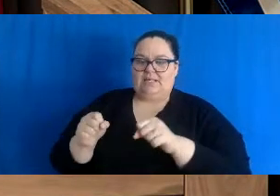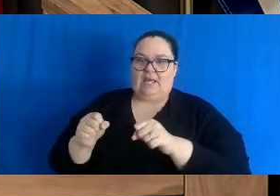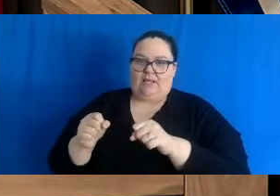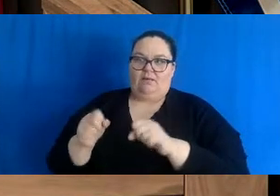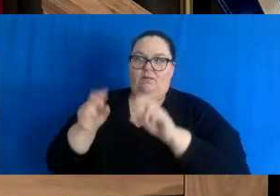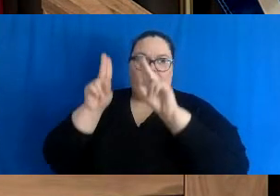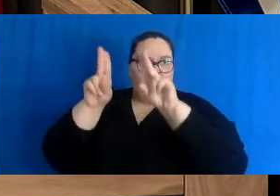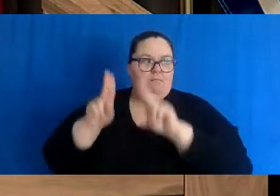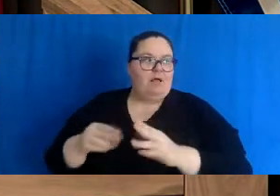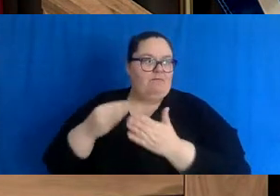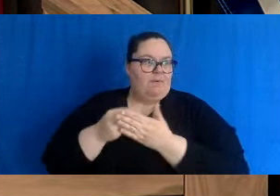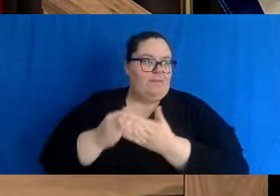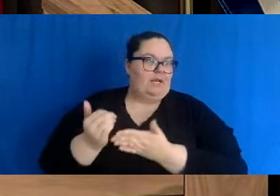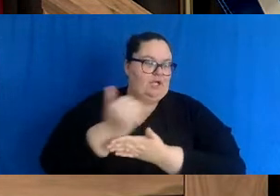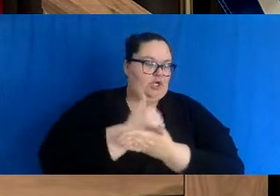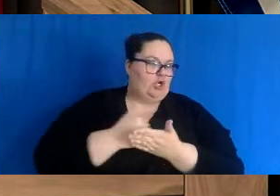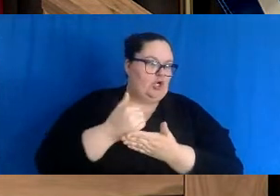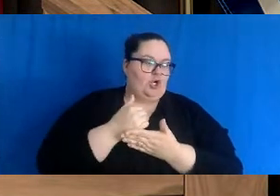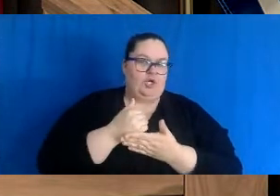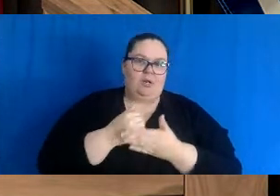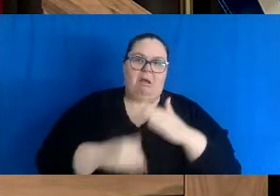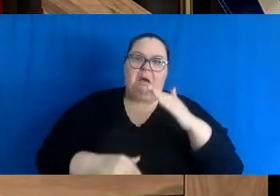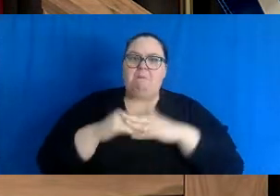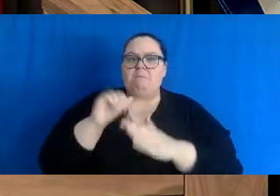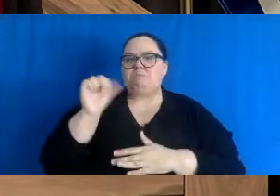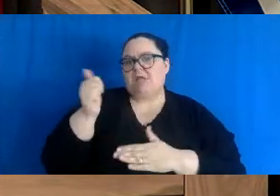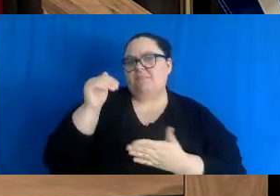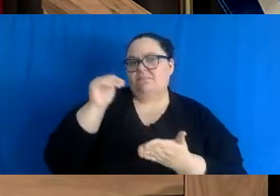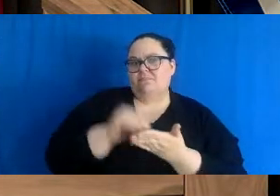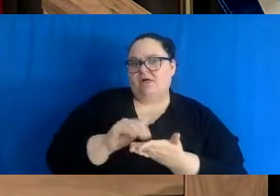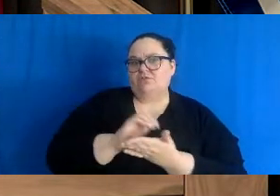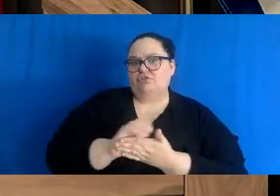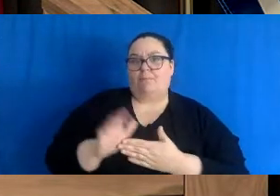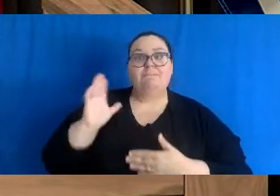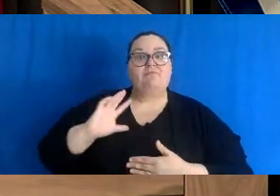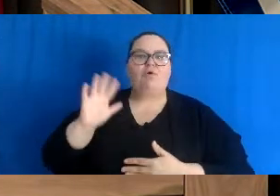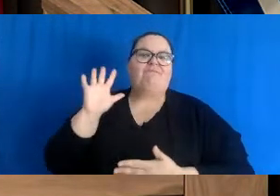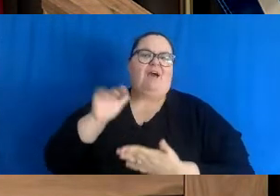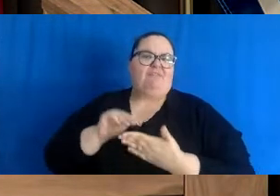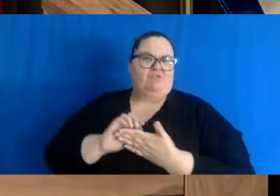grant of up to $10,000, which is a double the previous program.